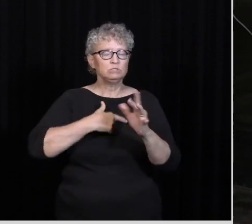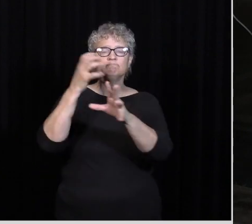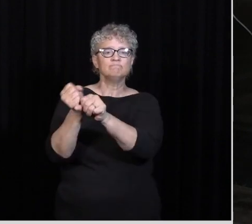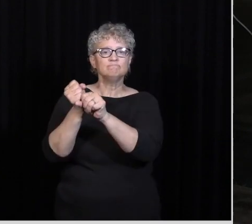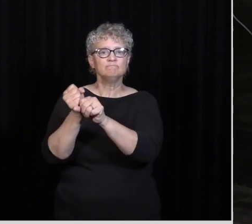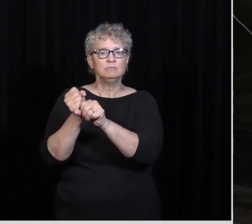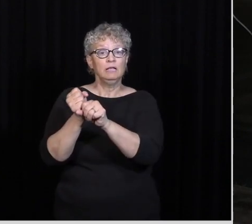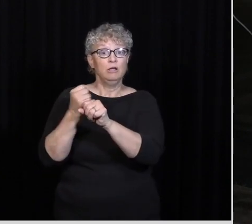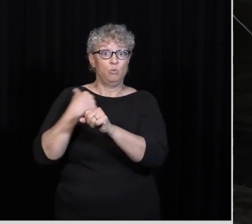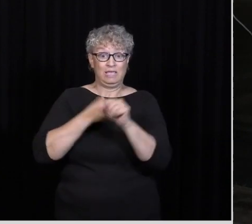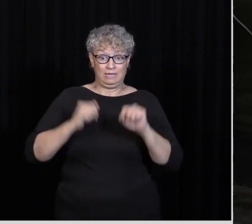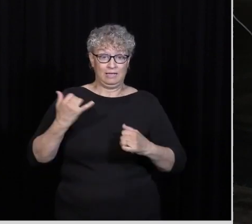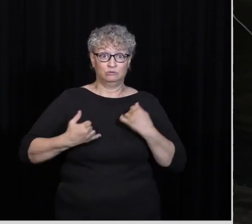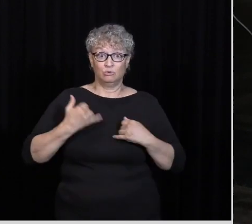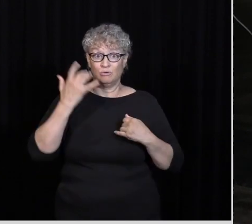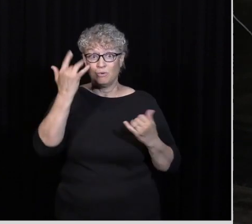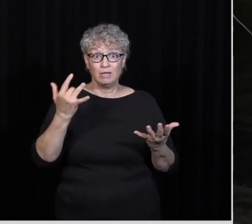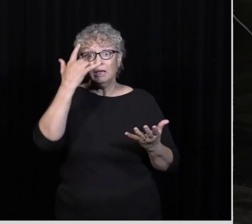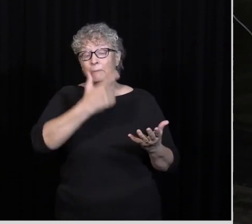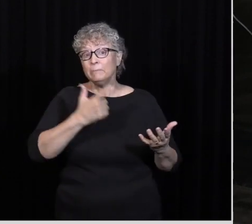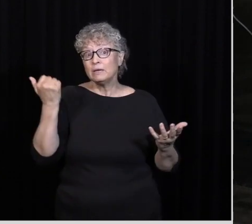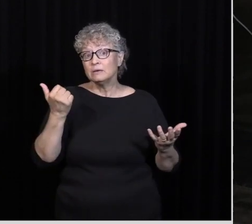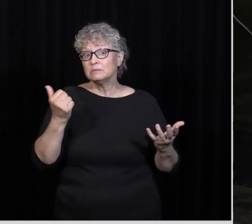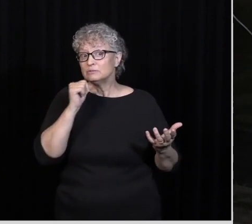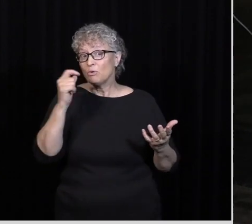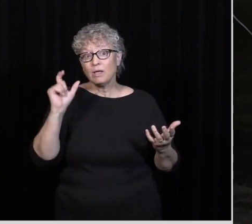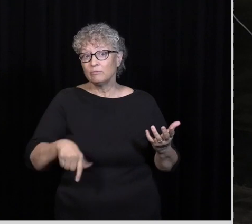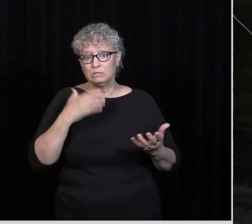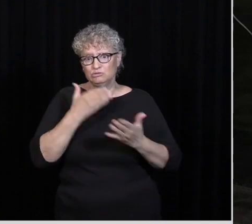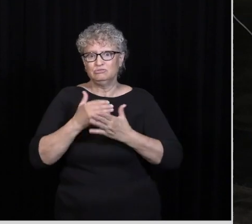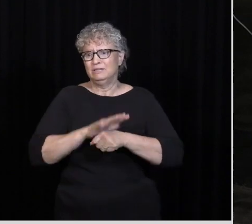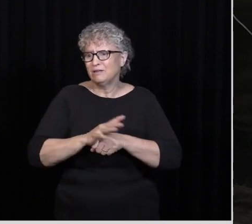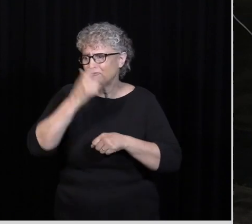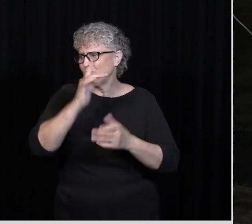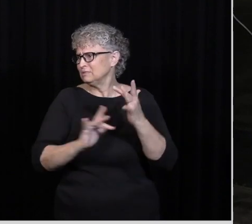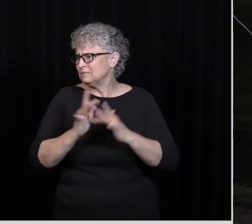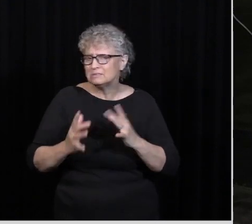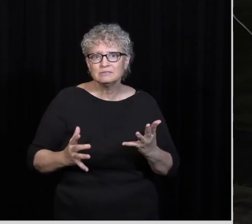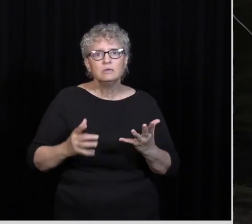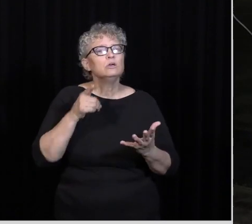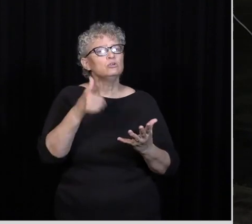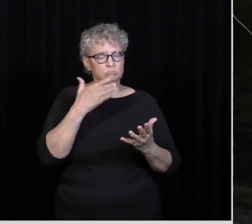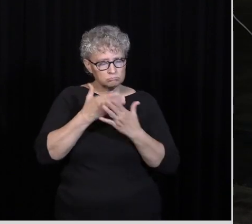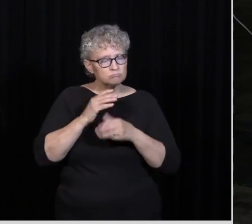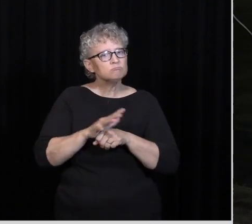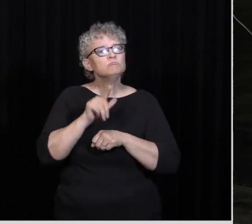for joy Is that, listen You don't have to be Good enough for Jesus Like, you're good enough Just the way you are Just the way I am